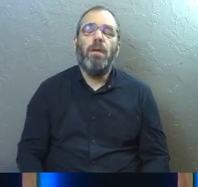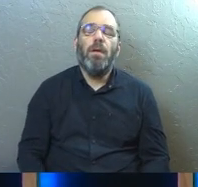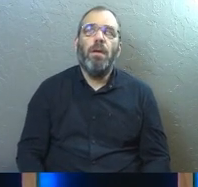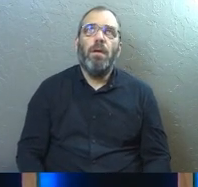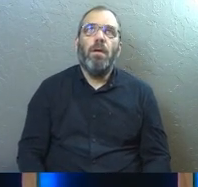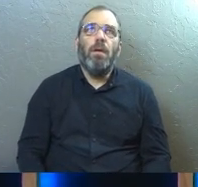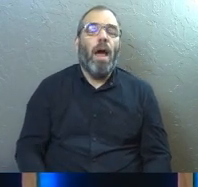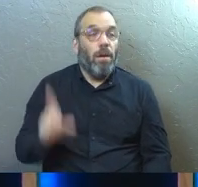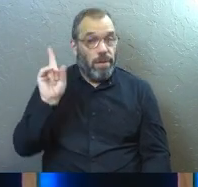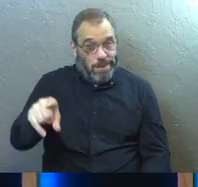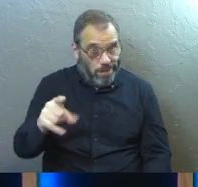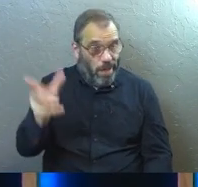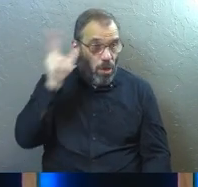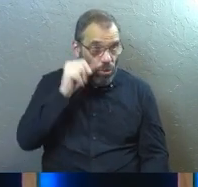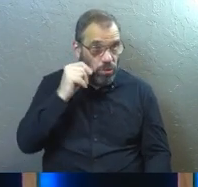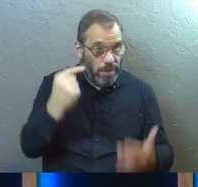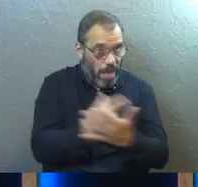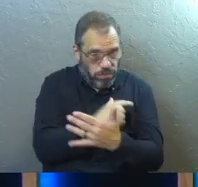and he got saved.